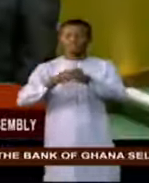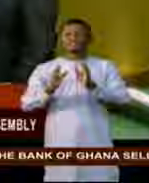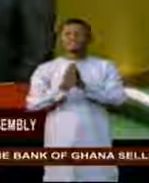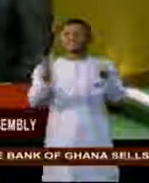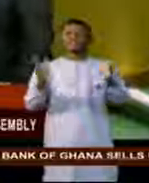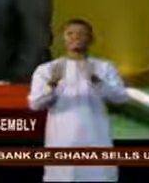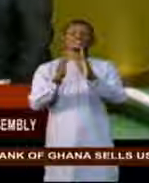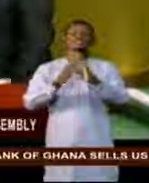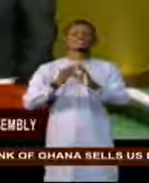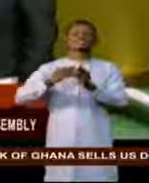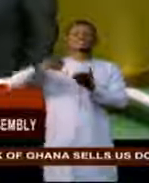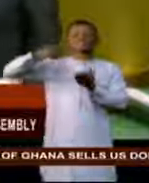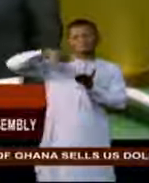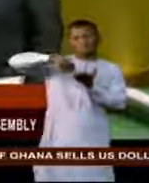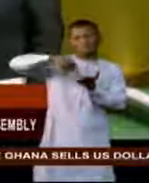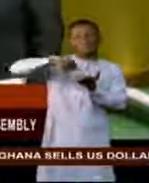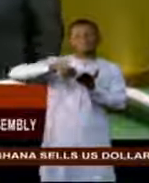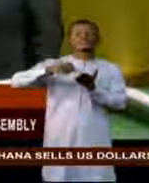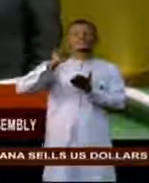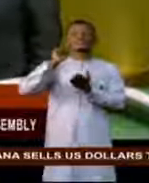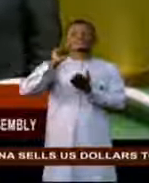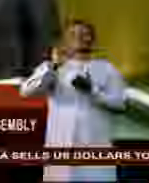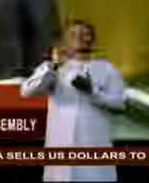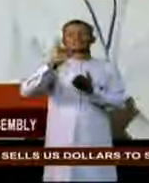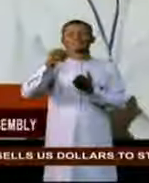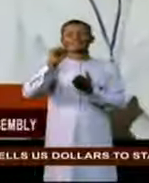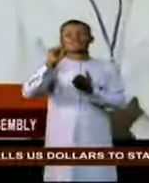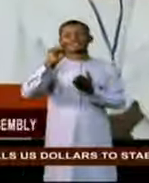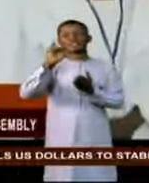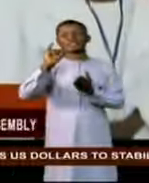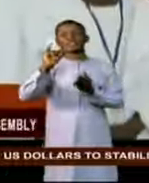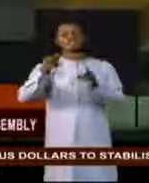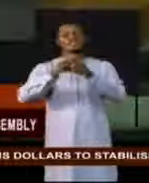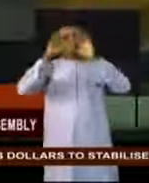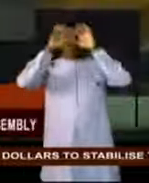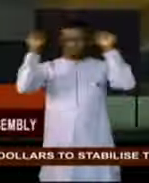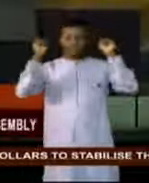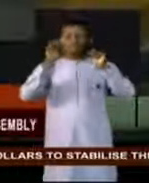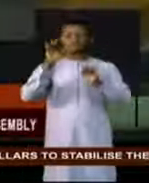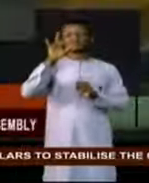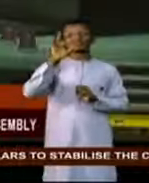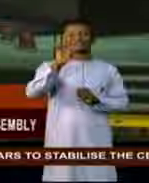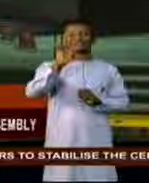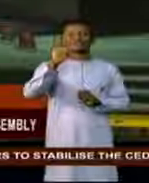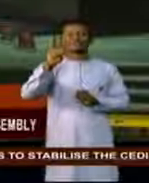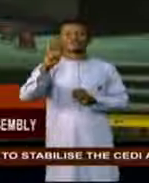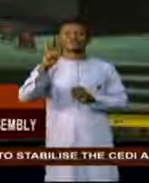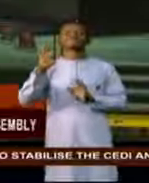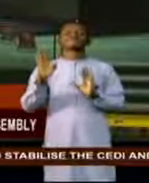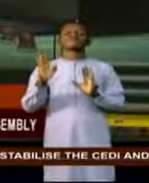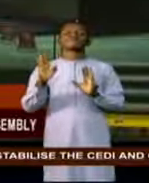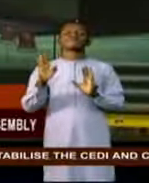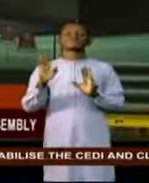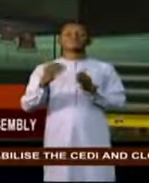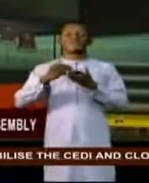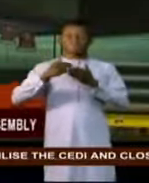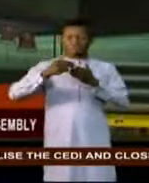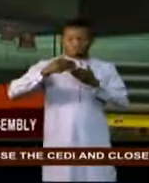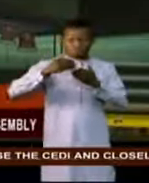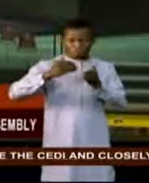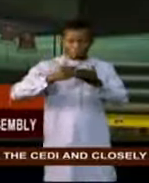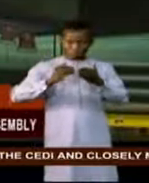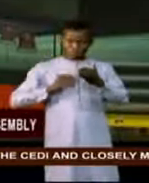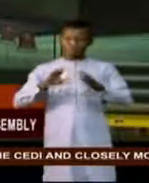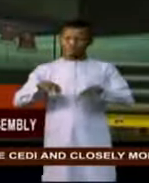Tijani Muhammad Bandi, President of its 74th session. Mr. Volkan Boskel. Before handing over the mantle